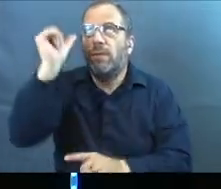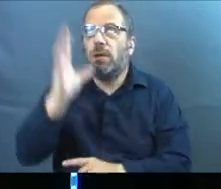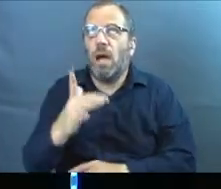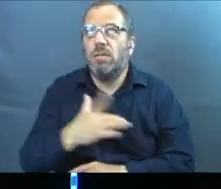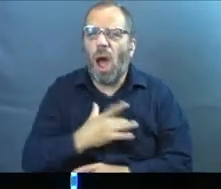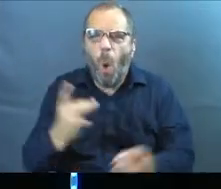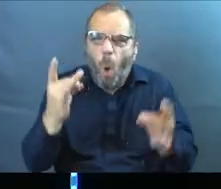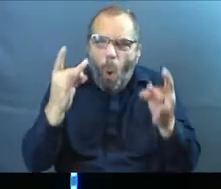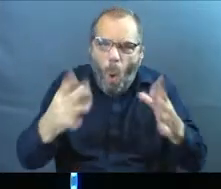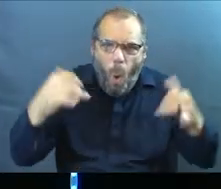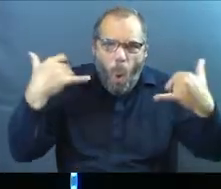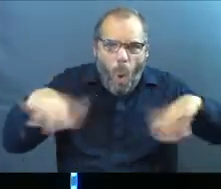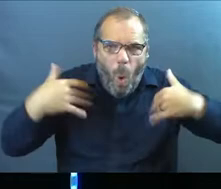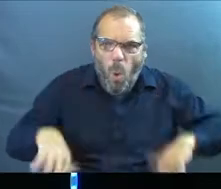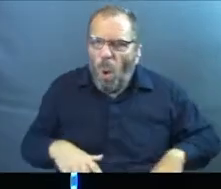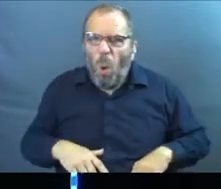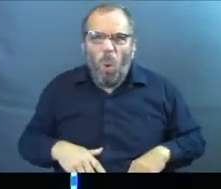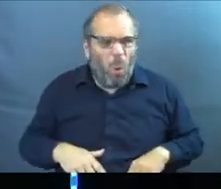right? Terrible stuff.